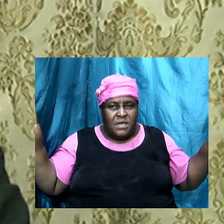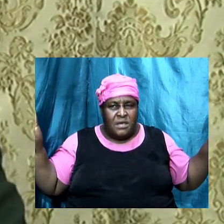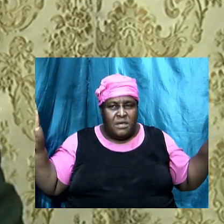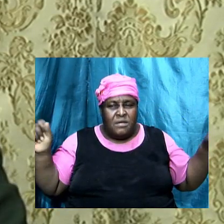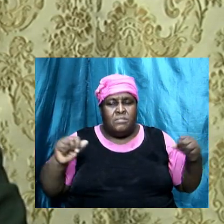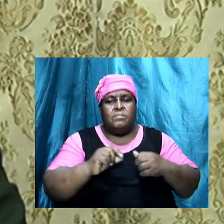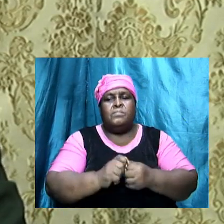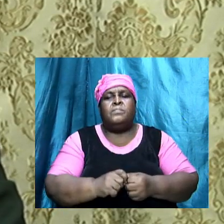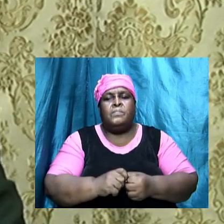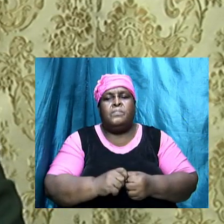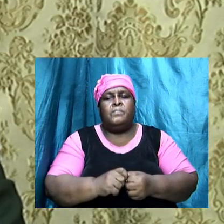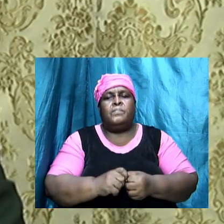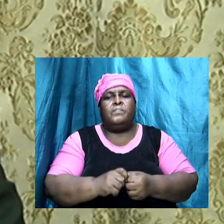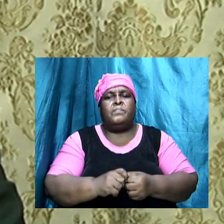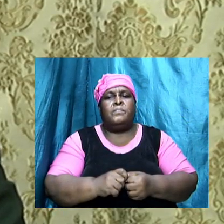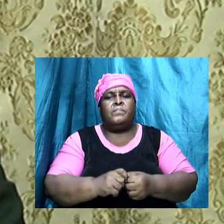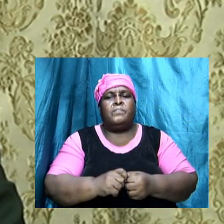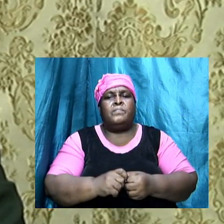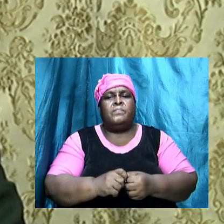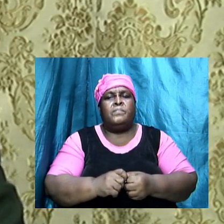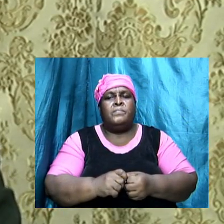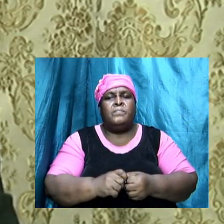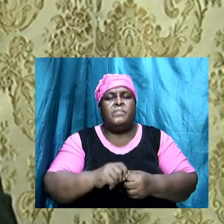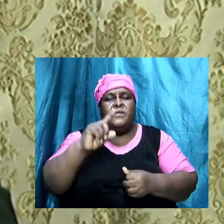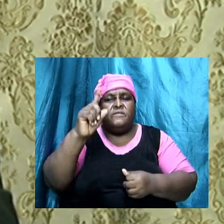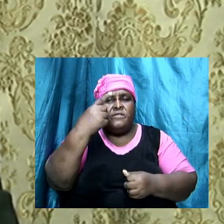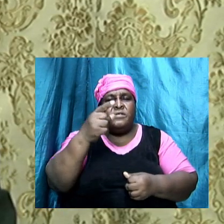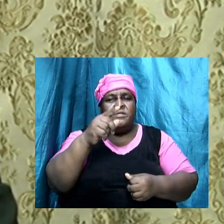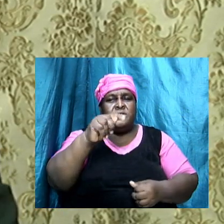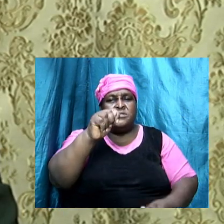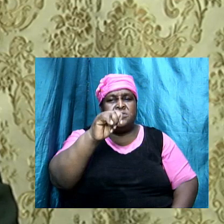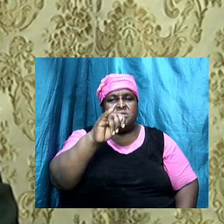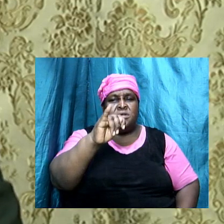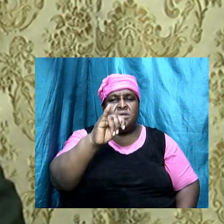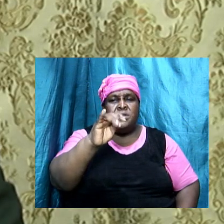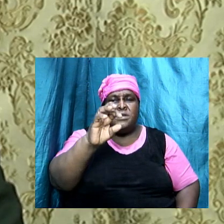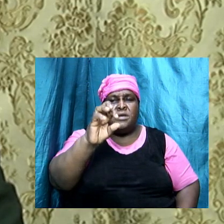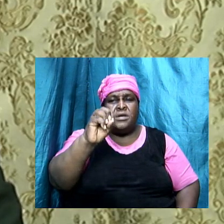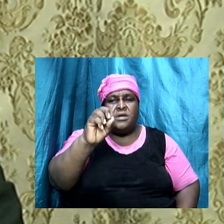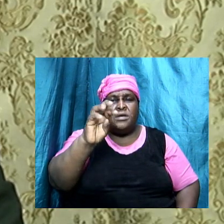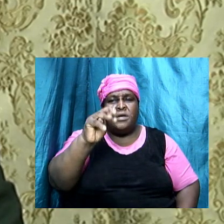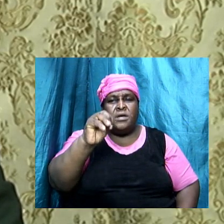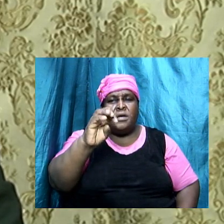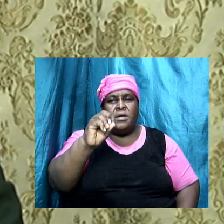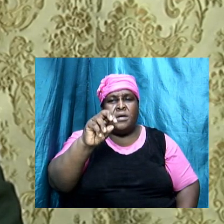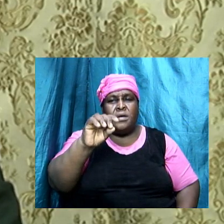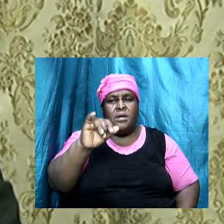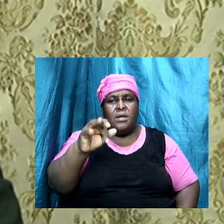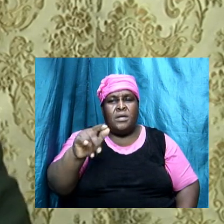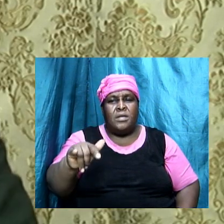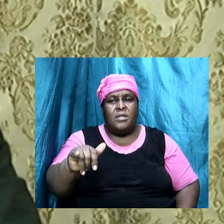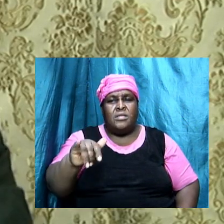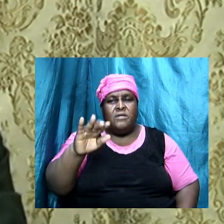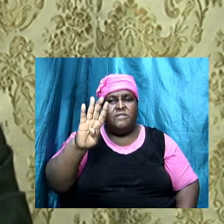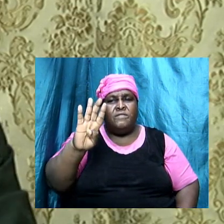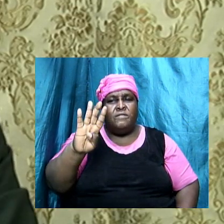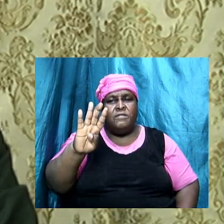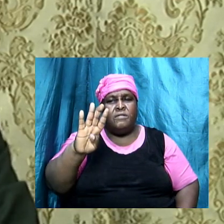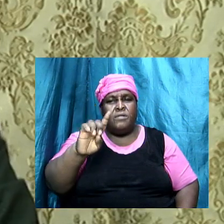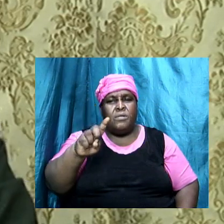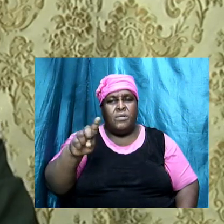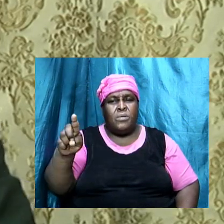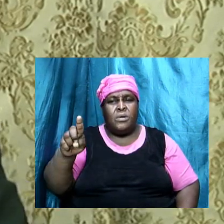1 Timothy chapter 4 from verse 1 through to 3. Amen. And the Bible,